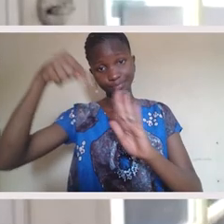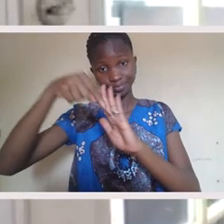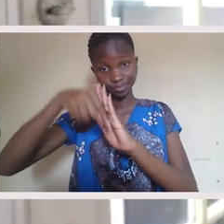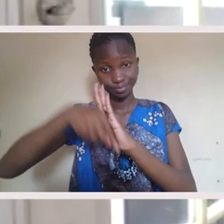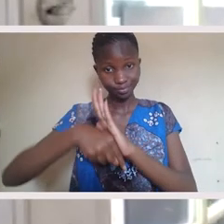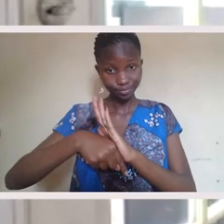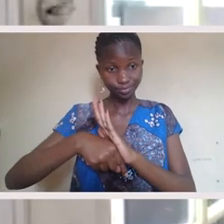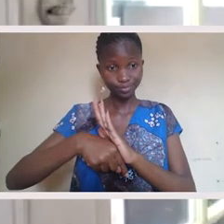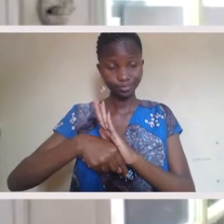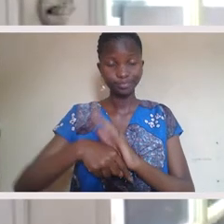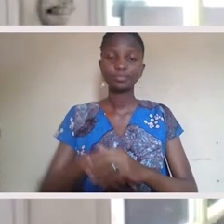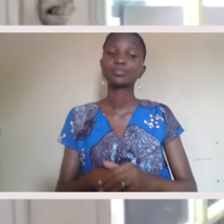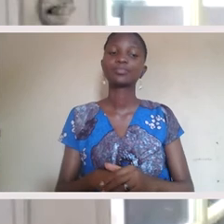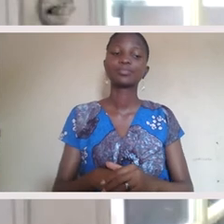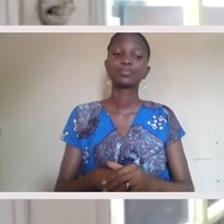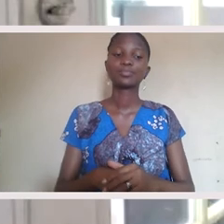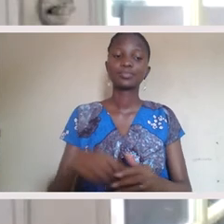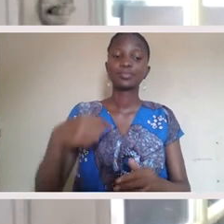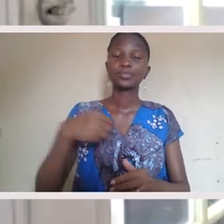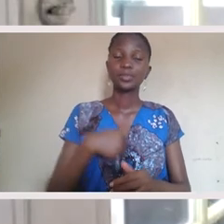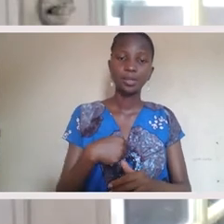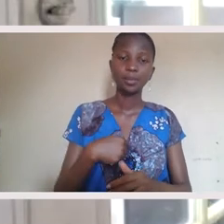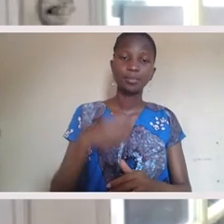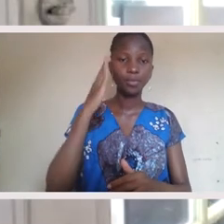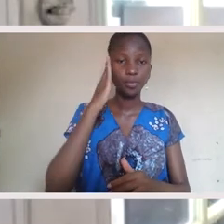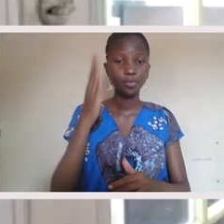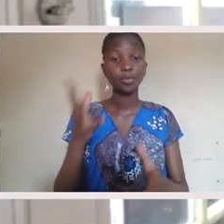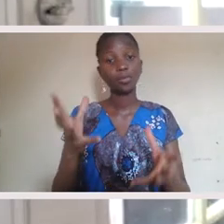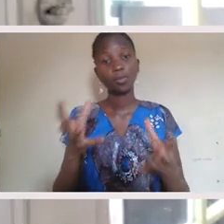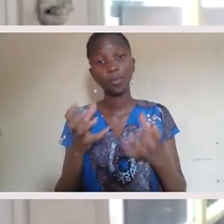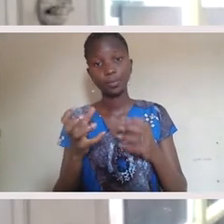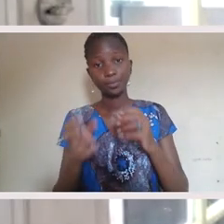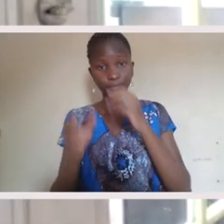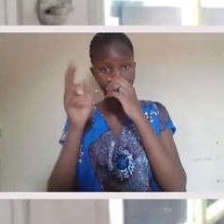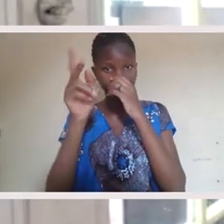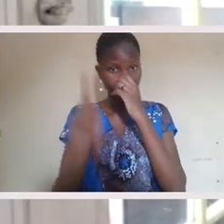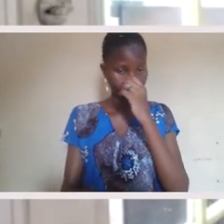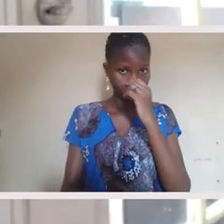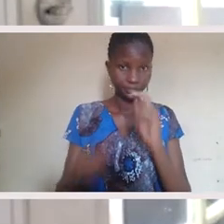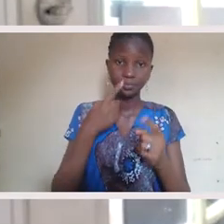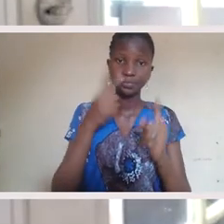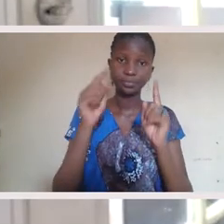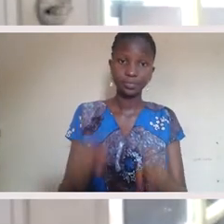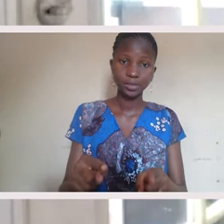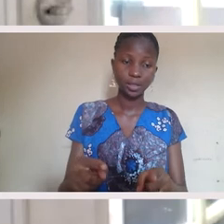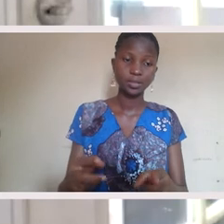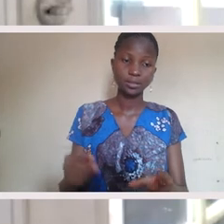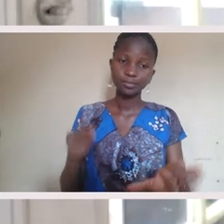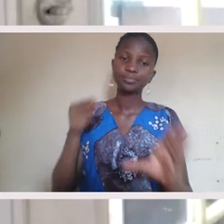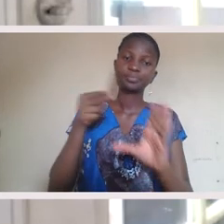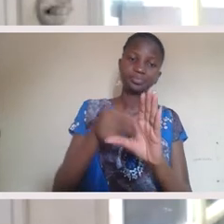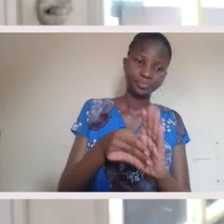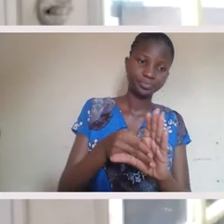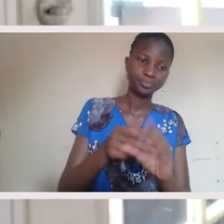that's a deep question. And I don't know that I'm the only one to answer it. So please jump in, Adria and Kohanet. Yeah.